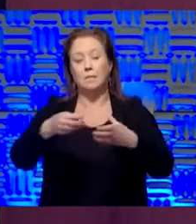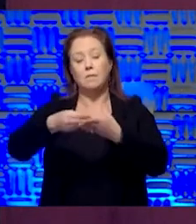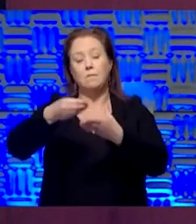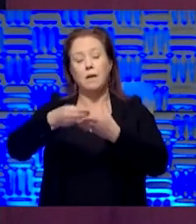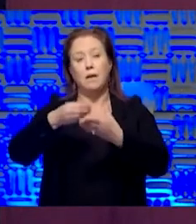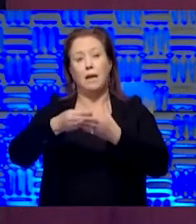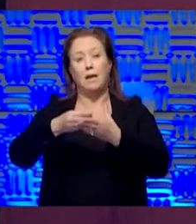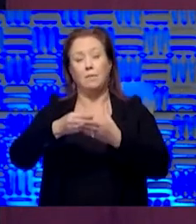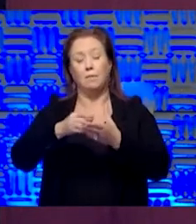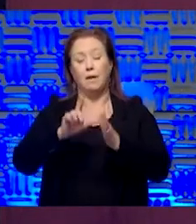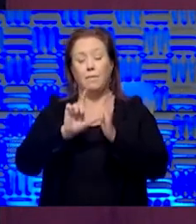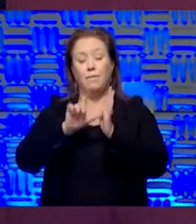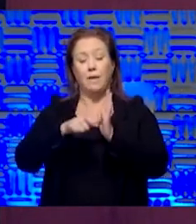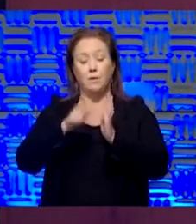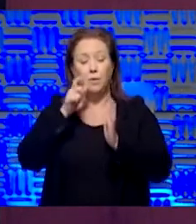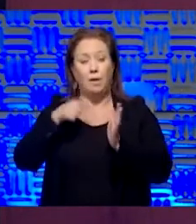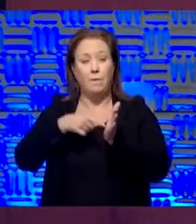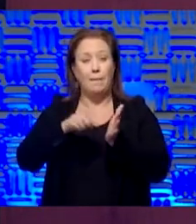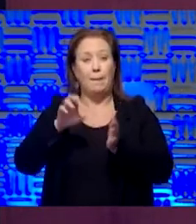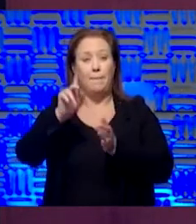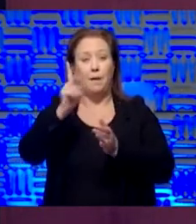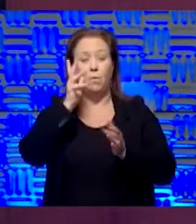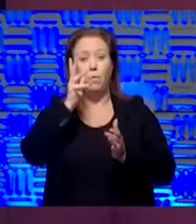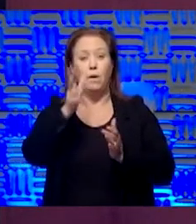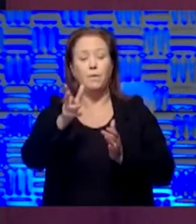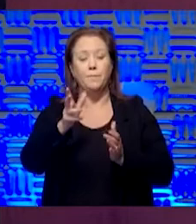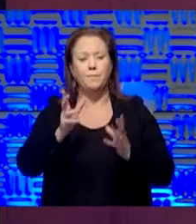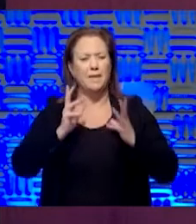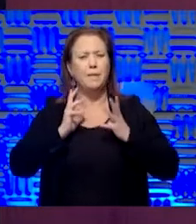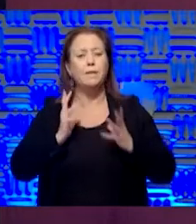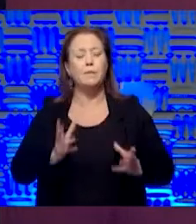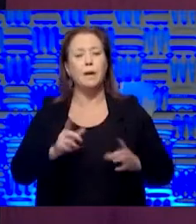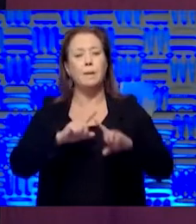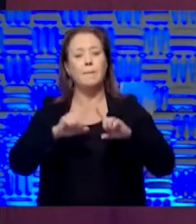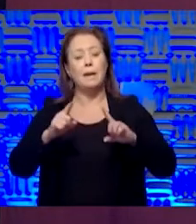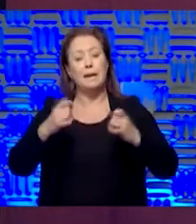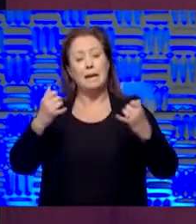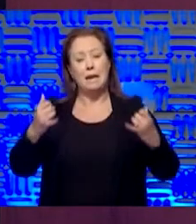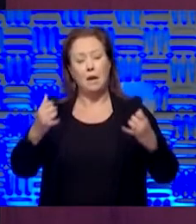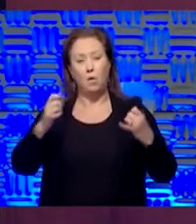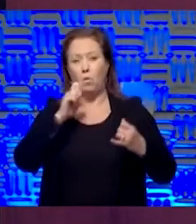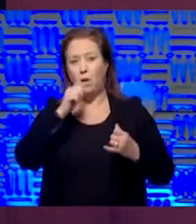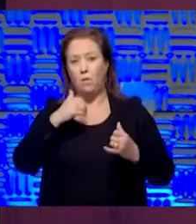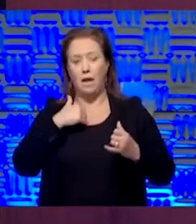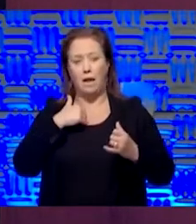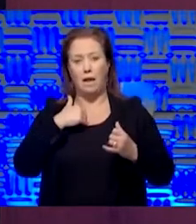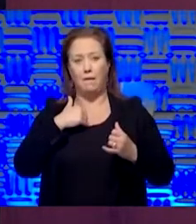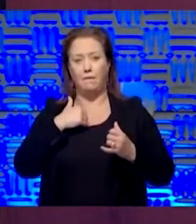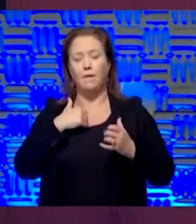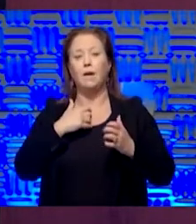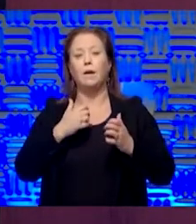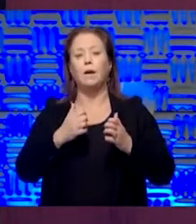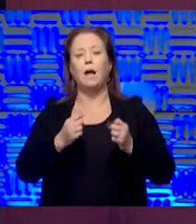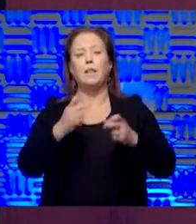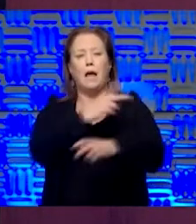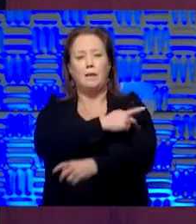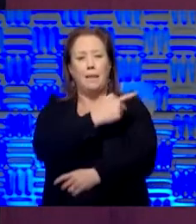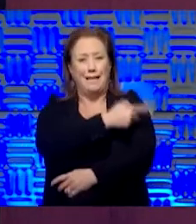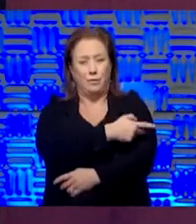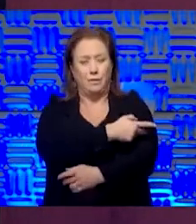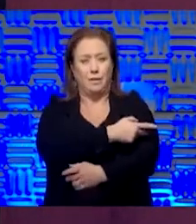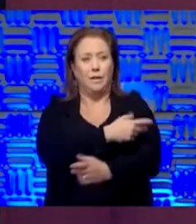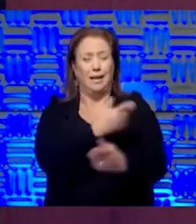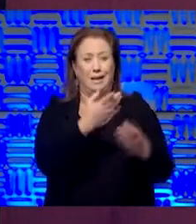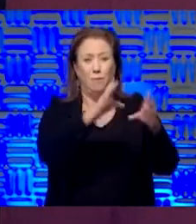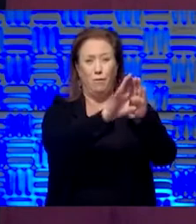to eventually pay back. That's fine. But, you know, we're in a position where we don't have a lot of patients and we've closed those things down.